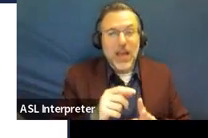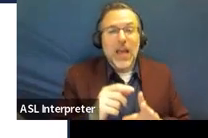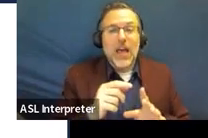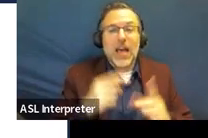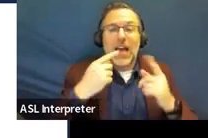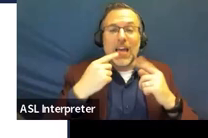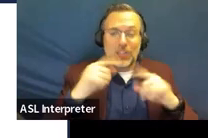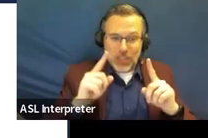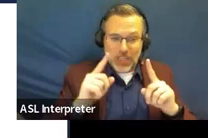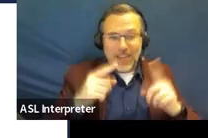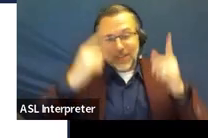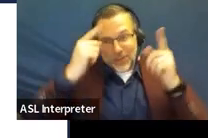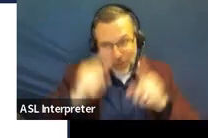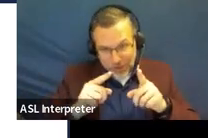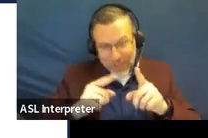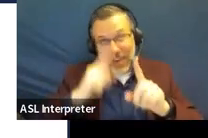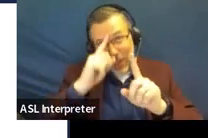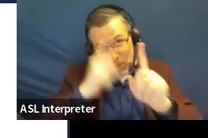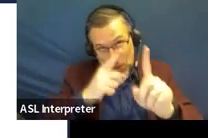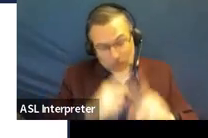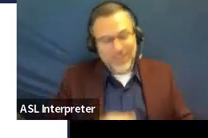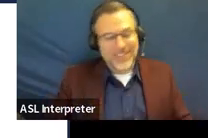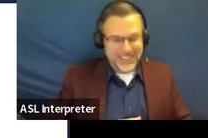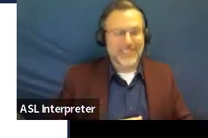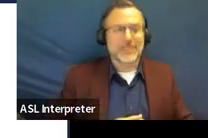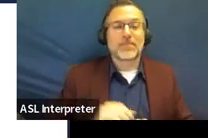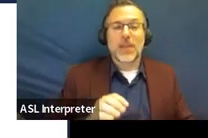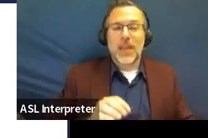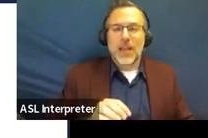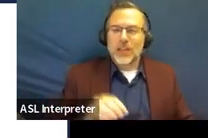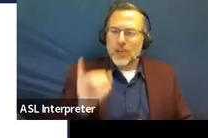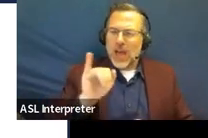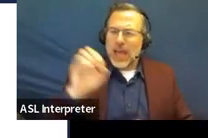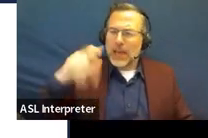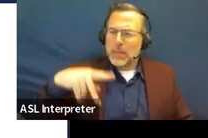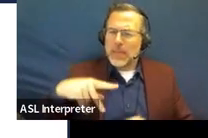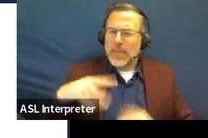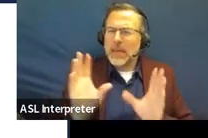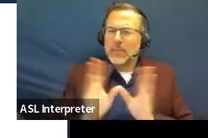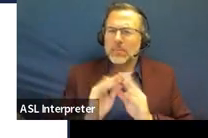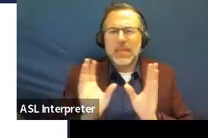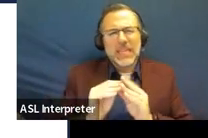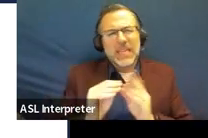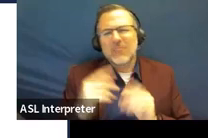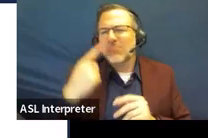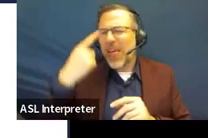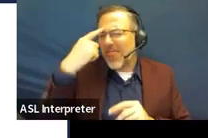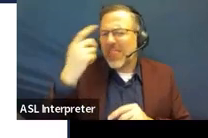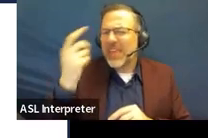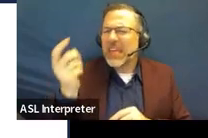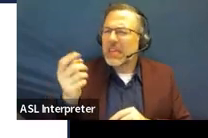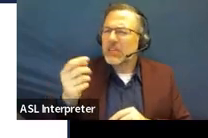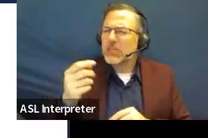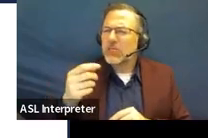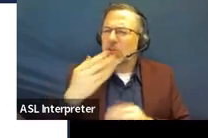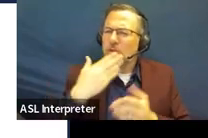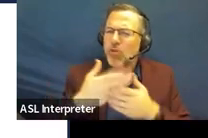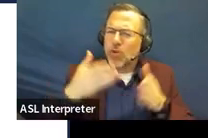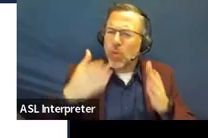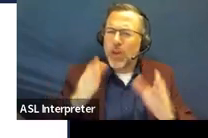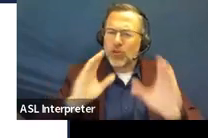that image of kind of the IEP meeting as that vehicle for communication instead of the nuts and bolts that we all know as